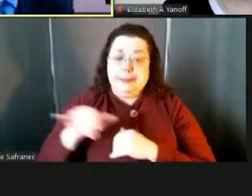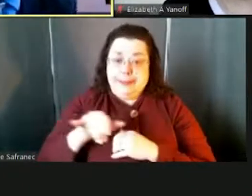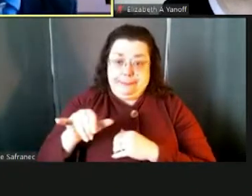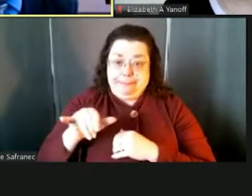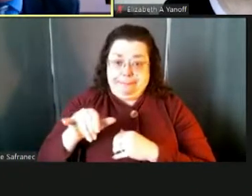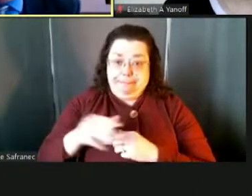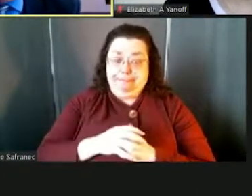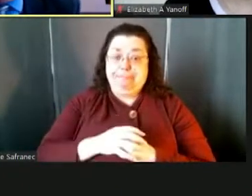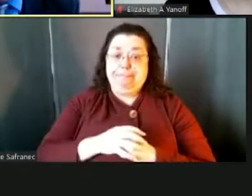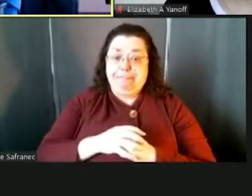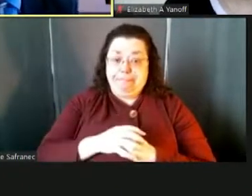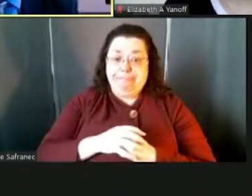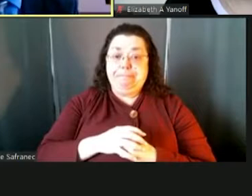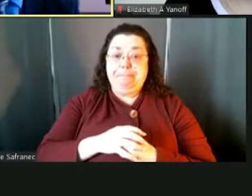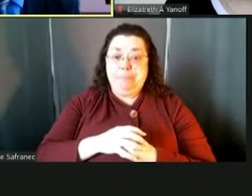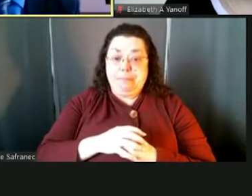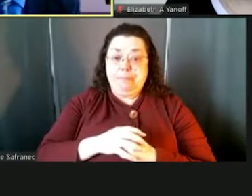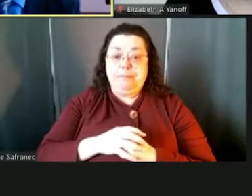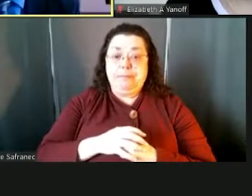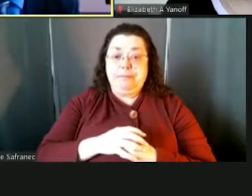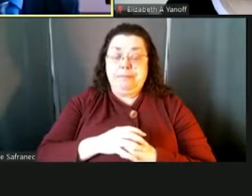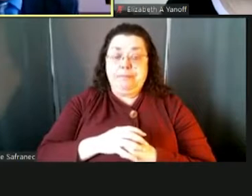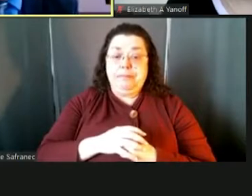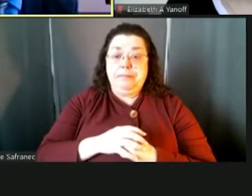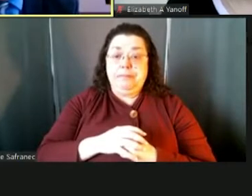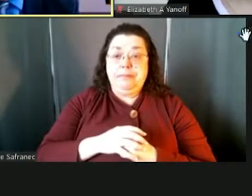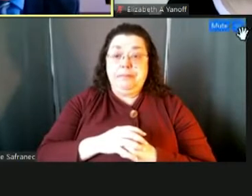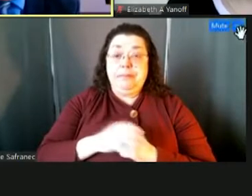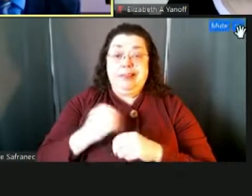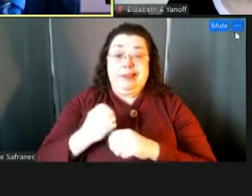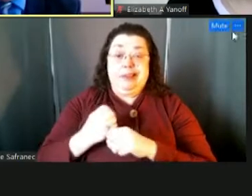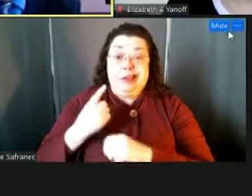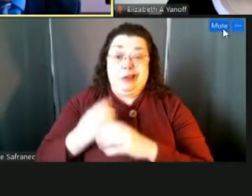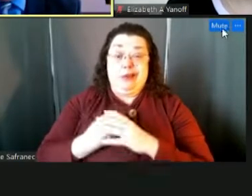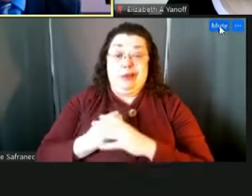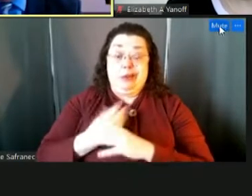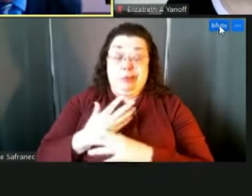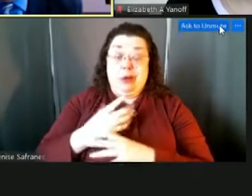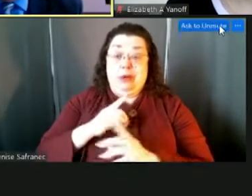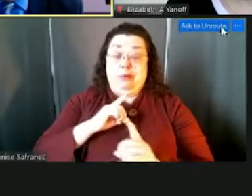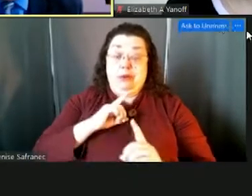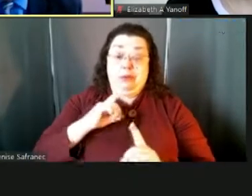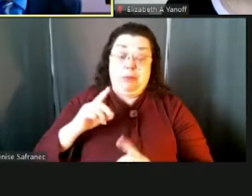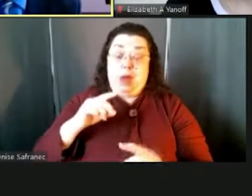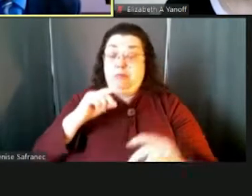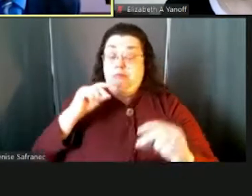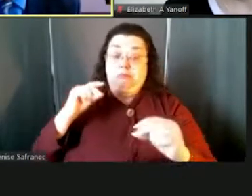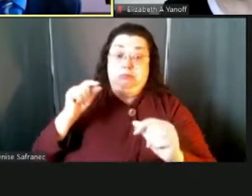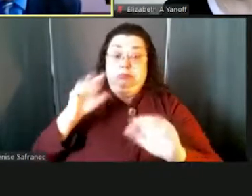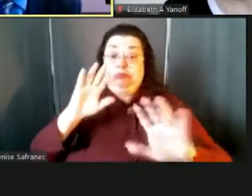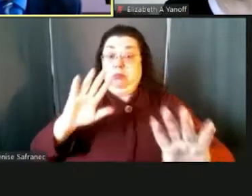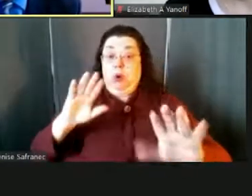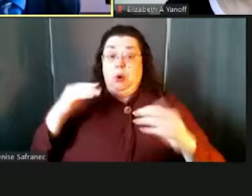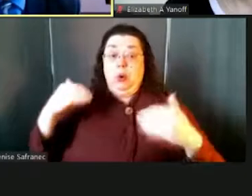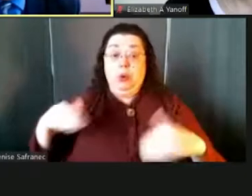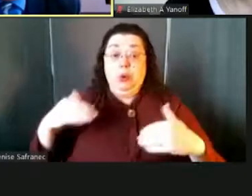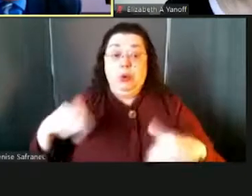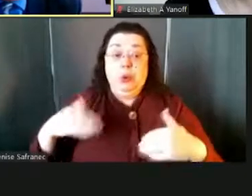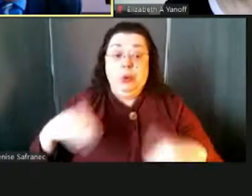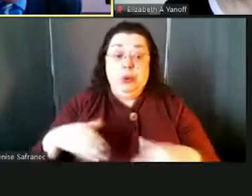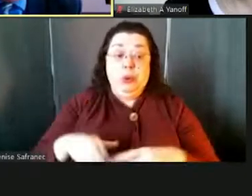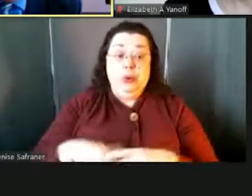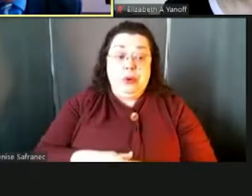we've moved from last spring and having to respond immediately to circumstances that we weren't sure